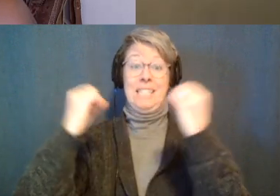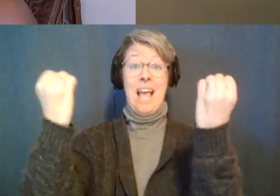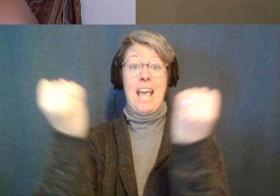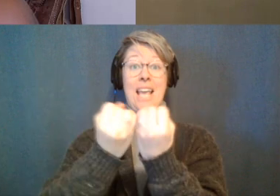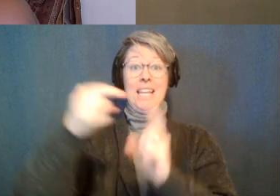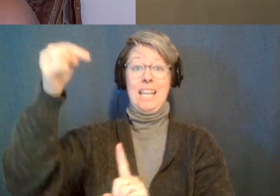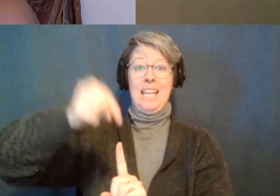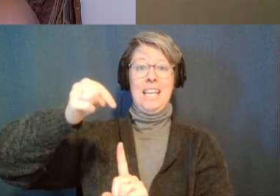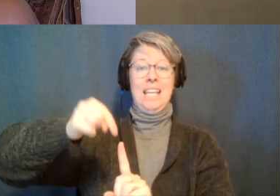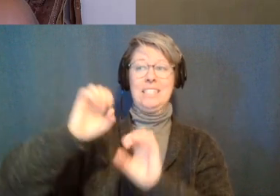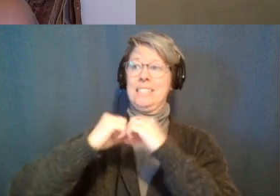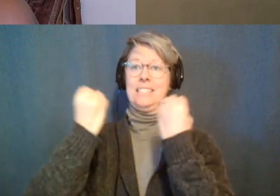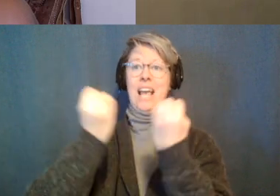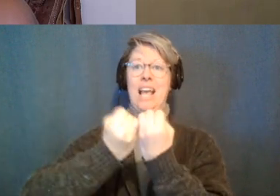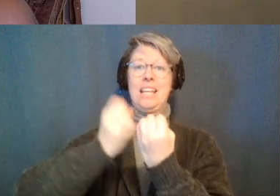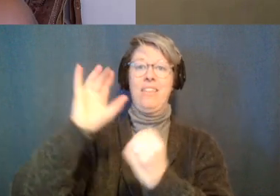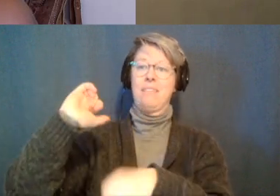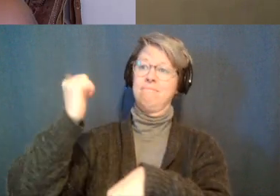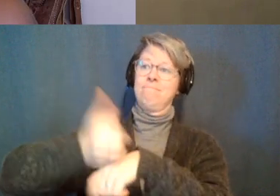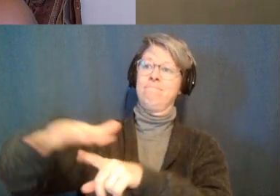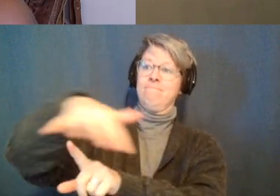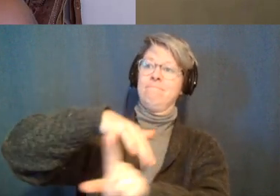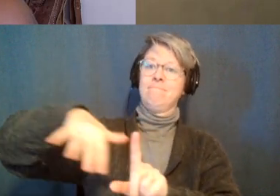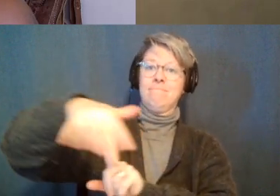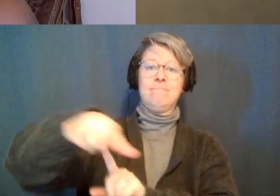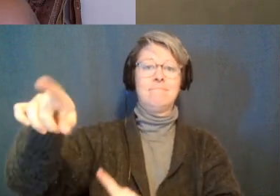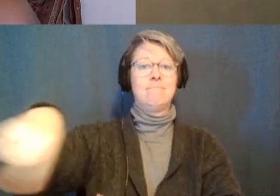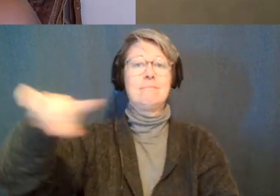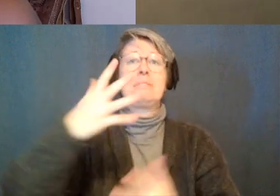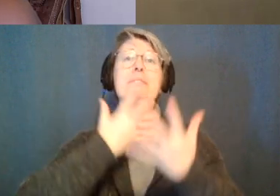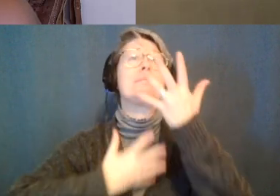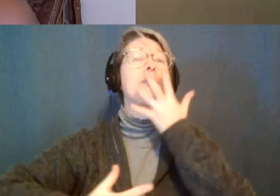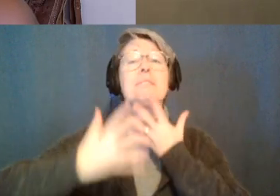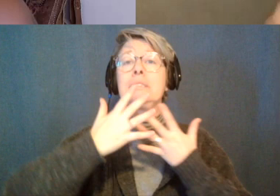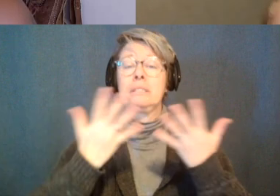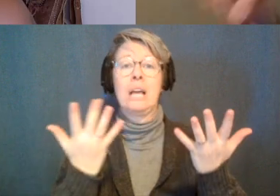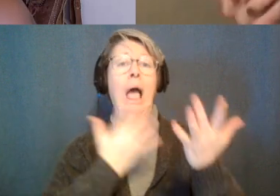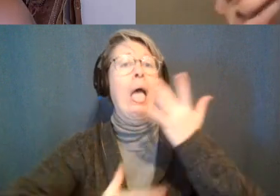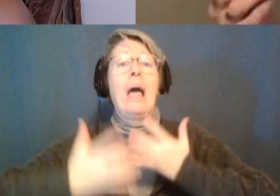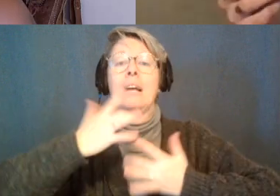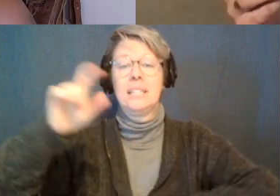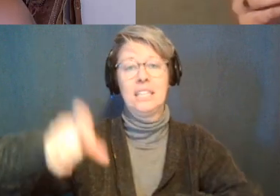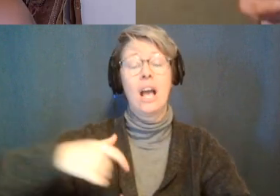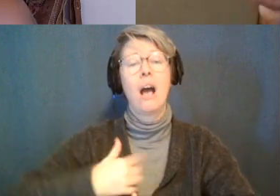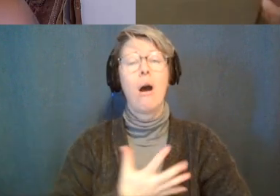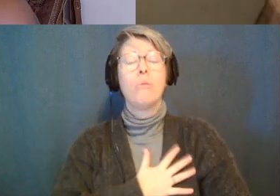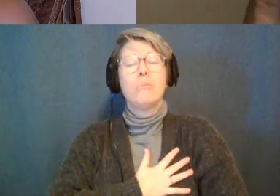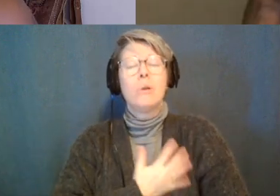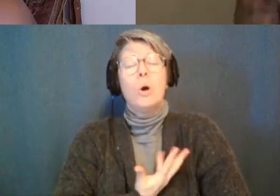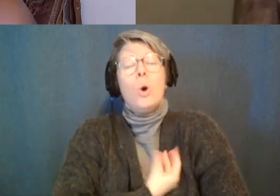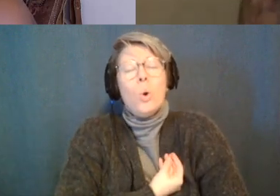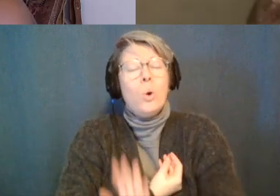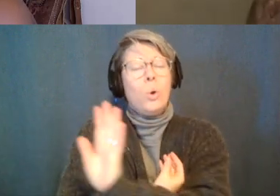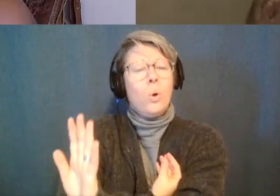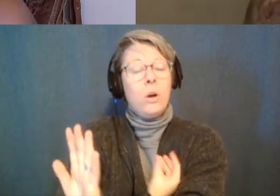created an environment where people are in that level of desperation and that i really feel compassionate about but